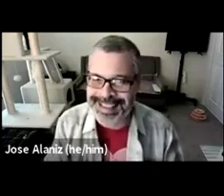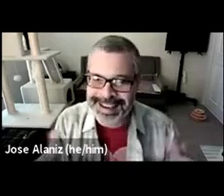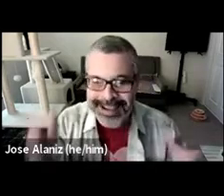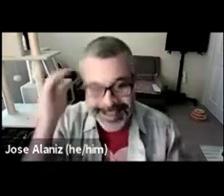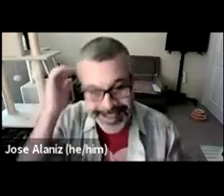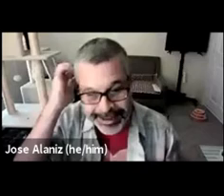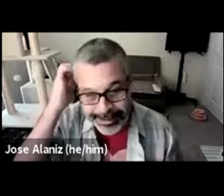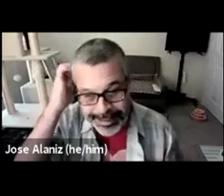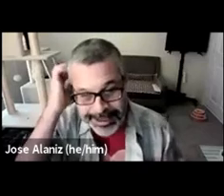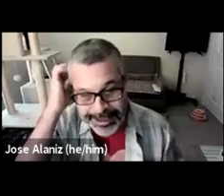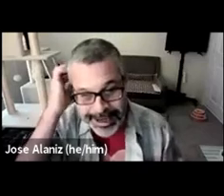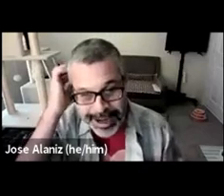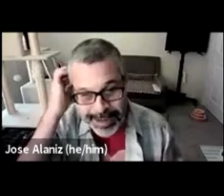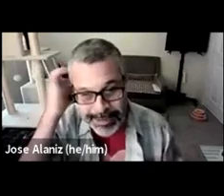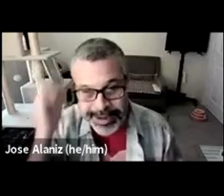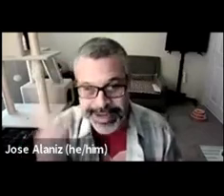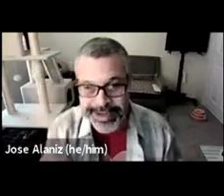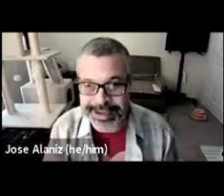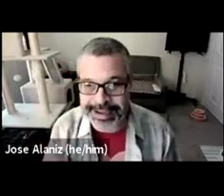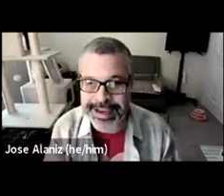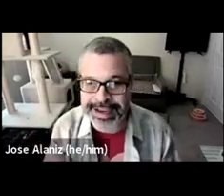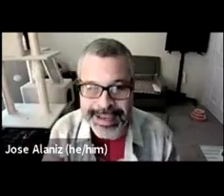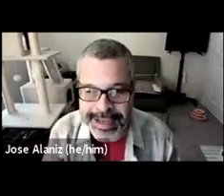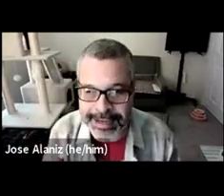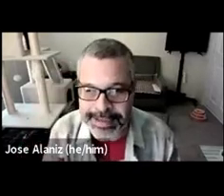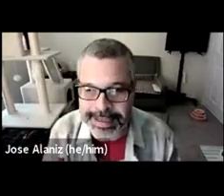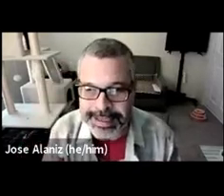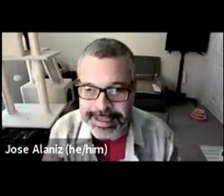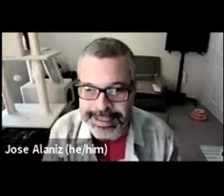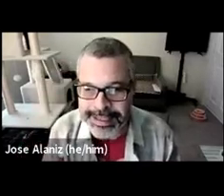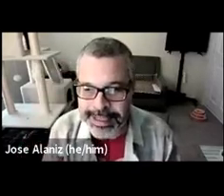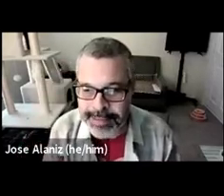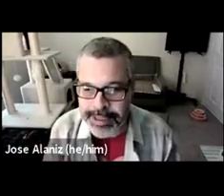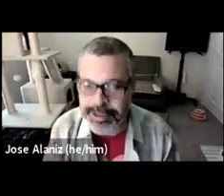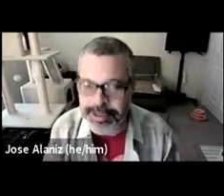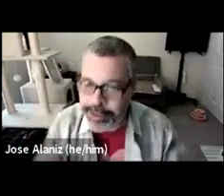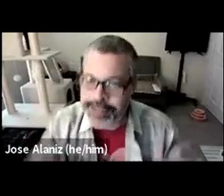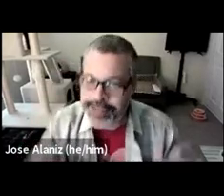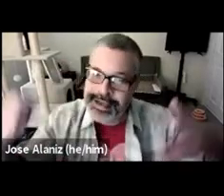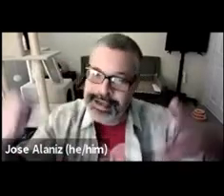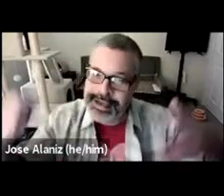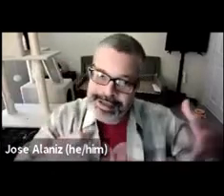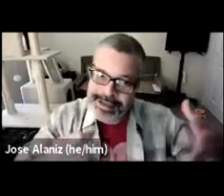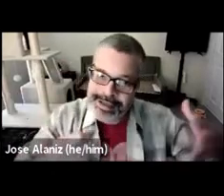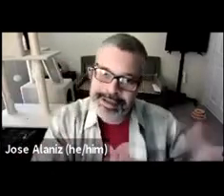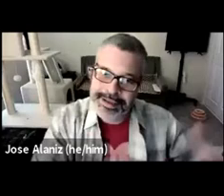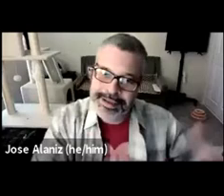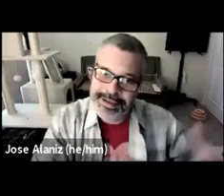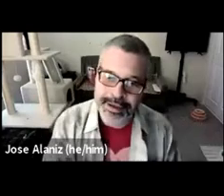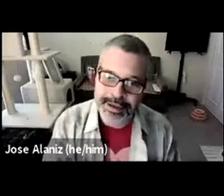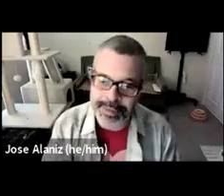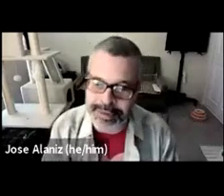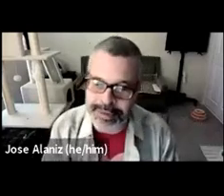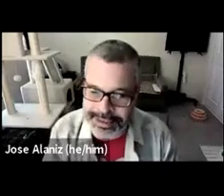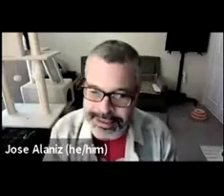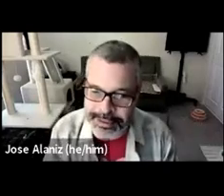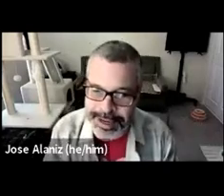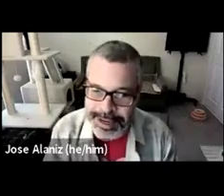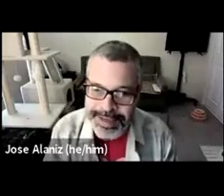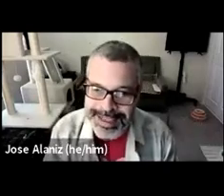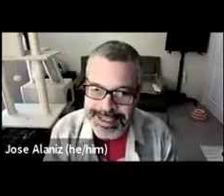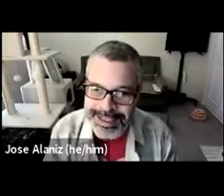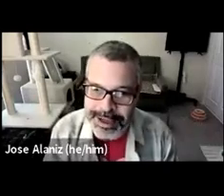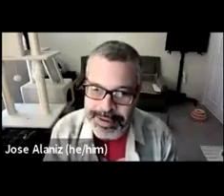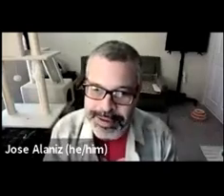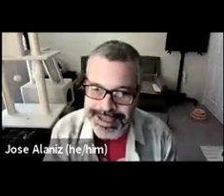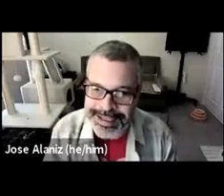death, right? Like they, they don't necessarily operate, uh, in, in, any kind of necessarily sequence. But of course the, the, the general mode is to,